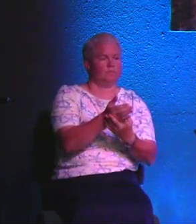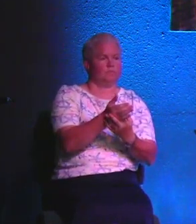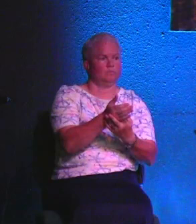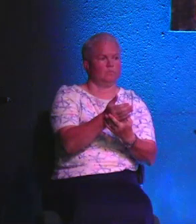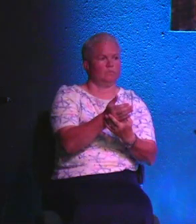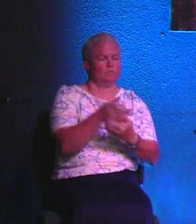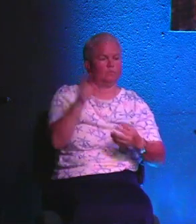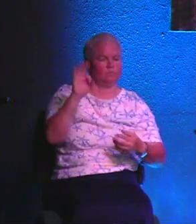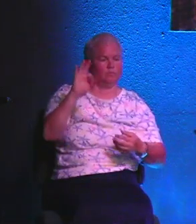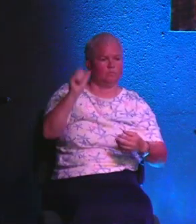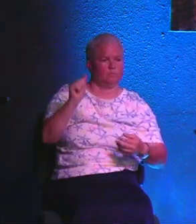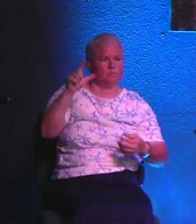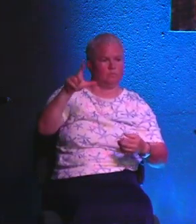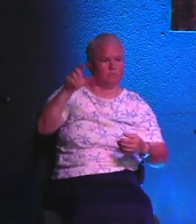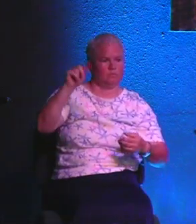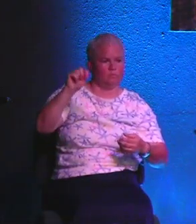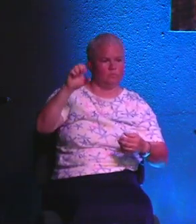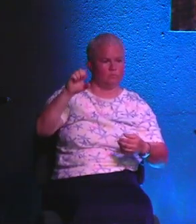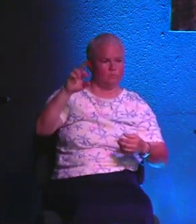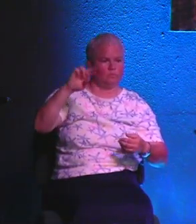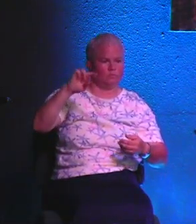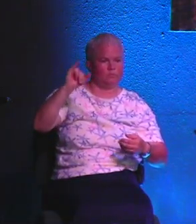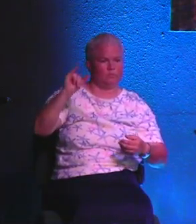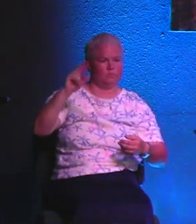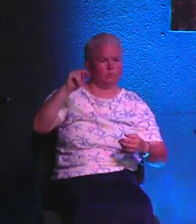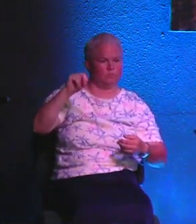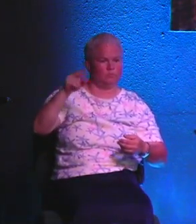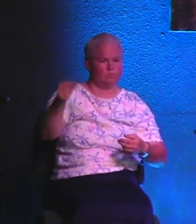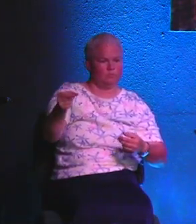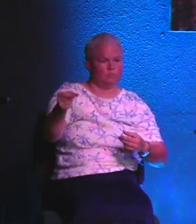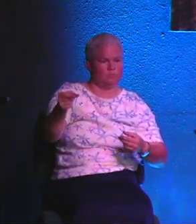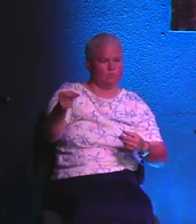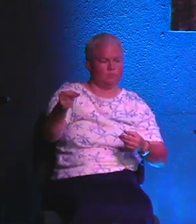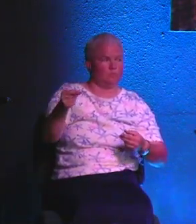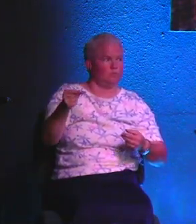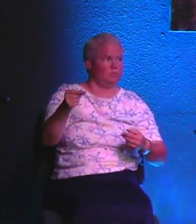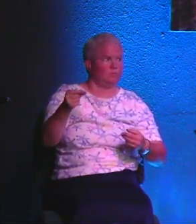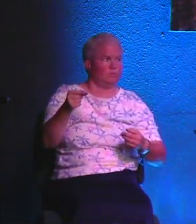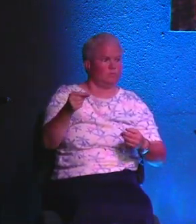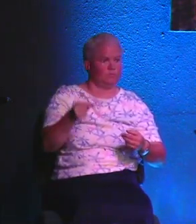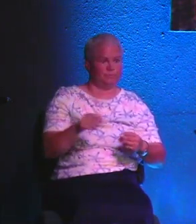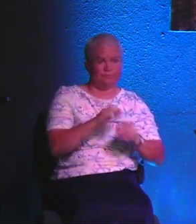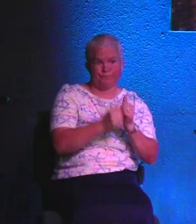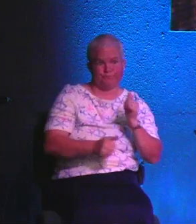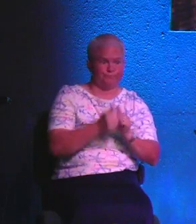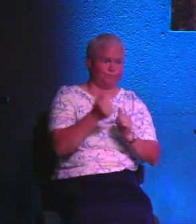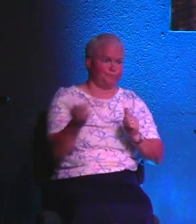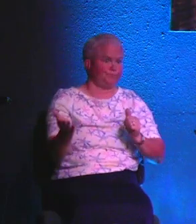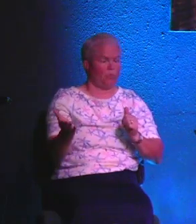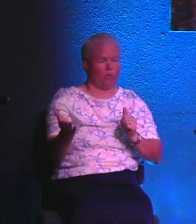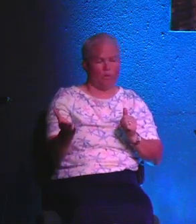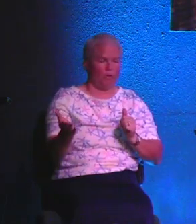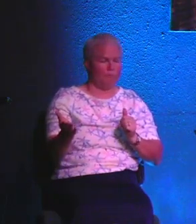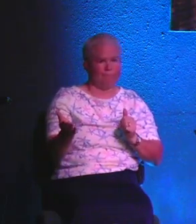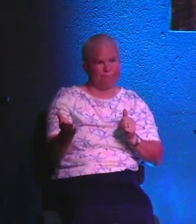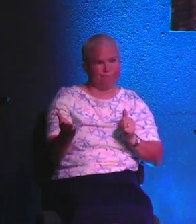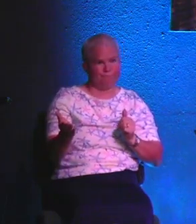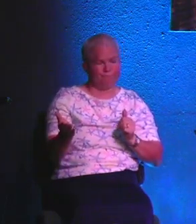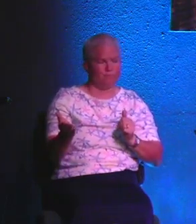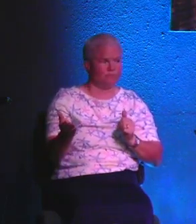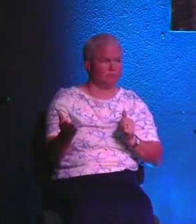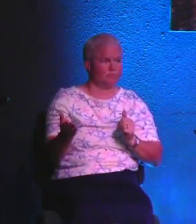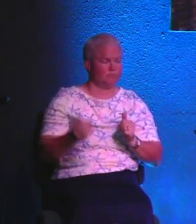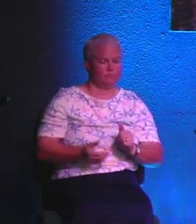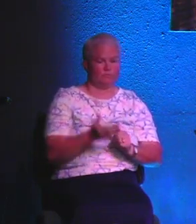you filtering everything through the Bible? Well, he can't mean everything. He can't really mean filter everything through the Bible. I mean,